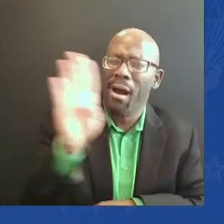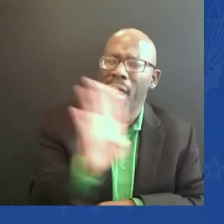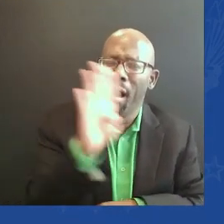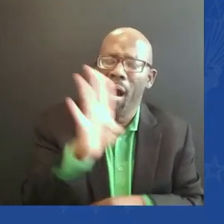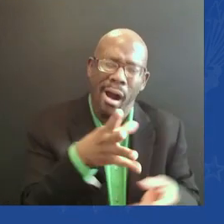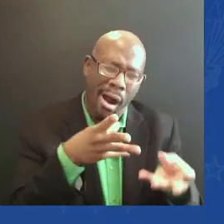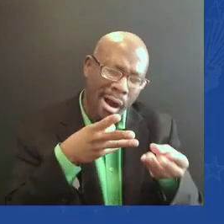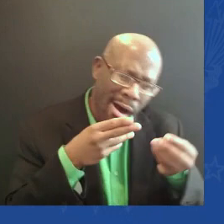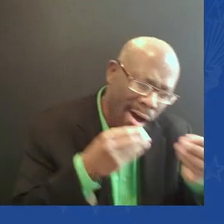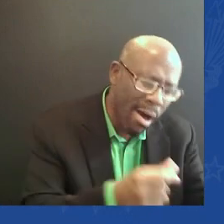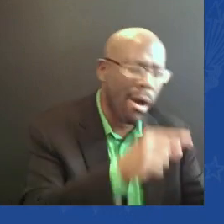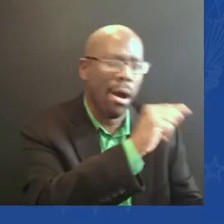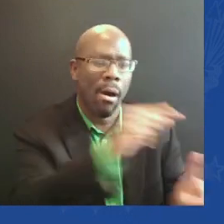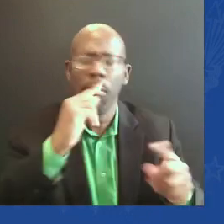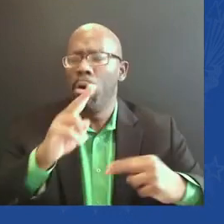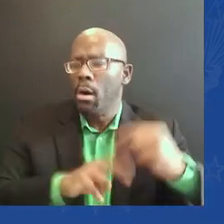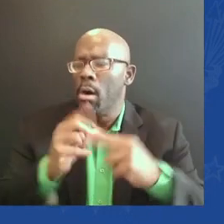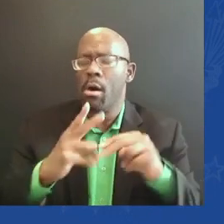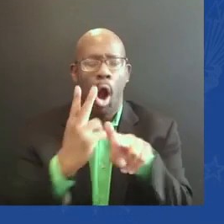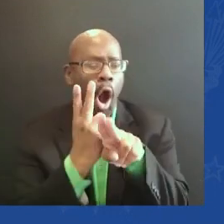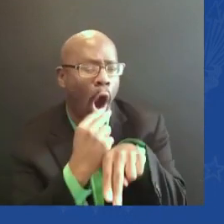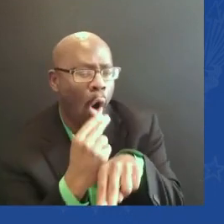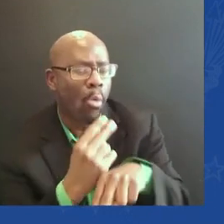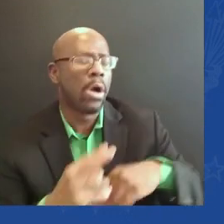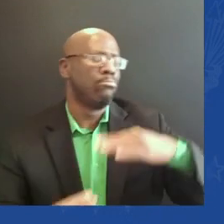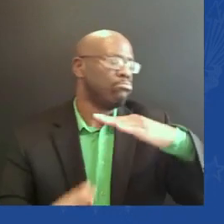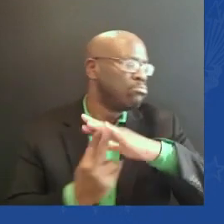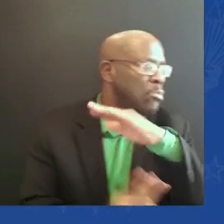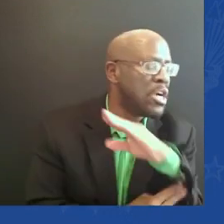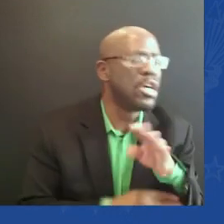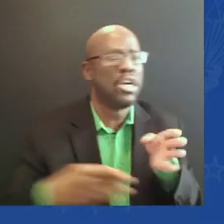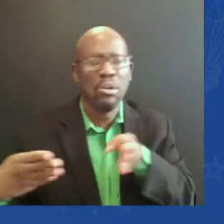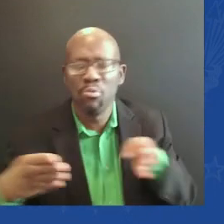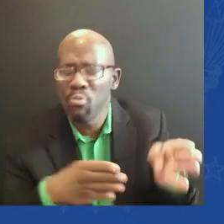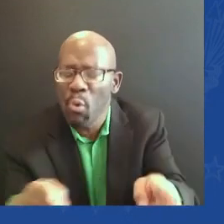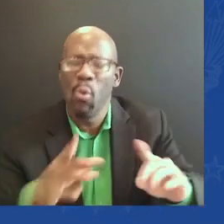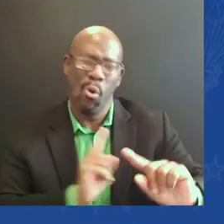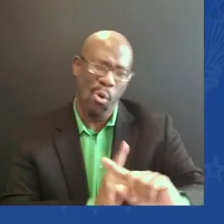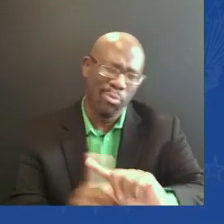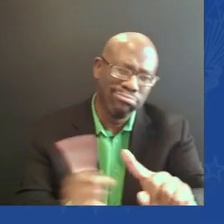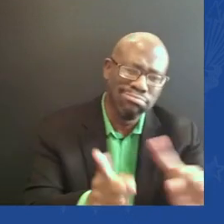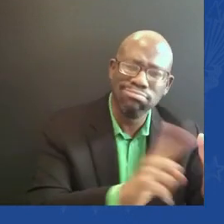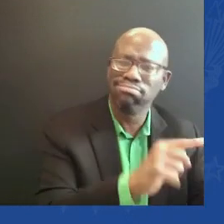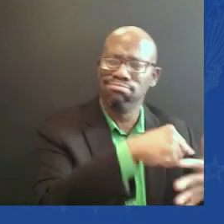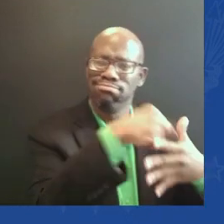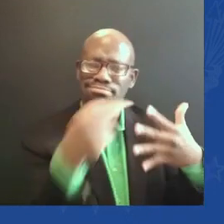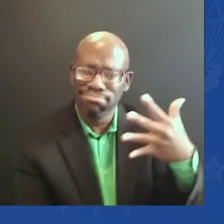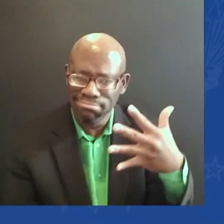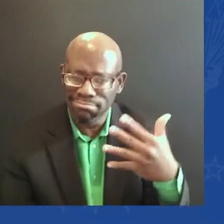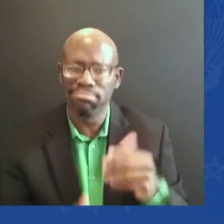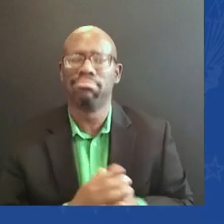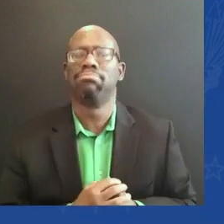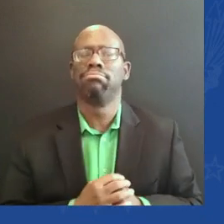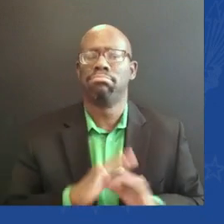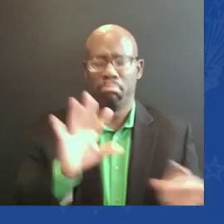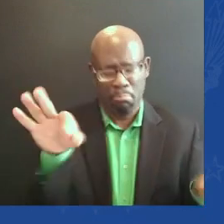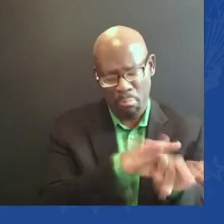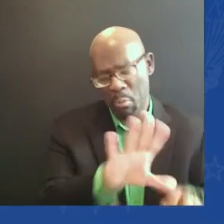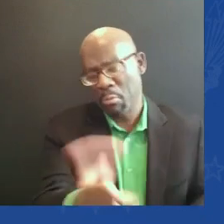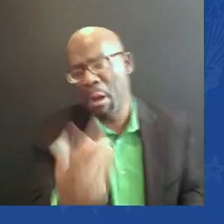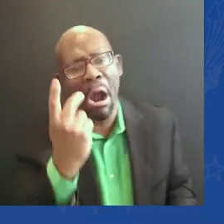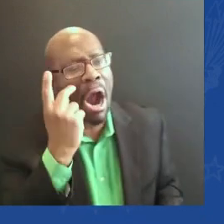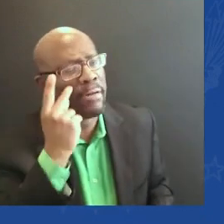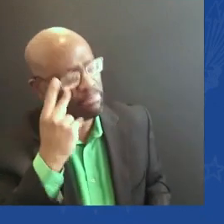bridges, public transit, airports, et cetera. But we'll see. And with regard to the